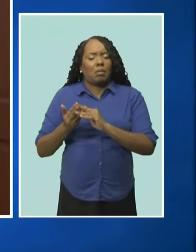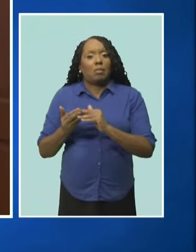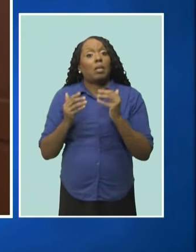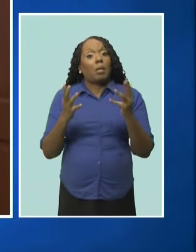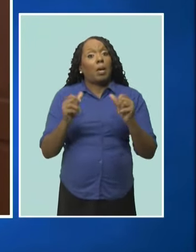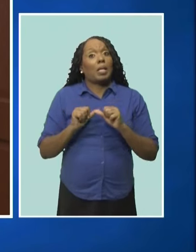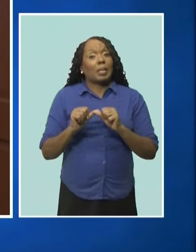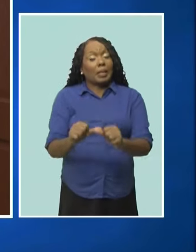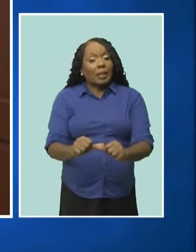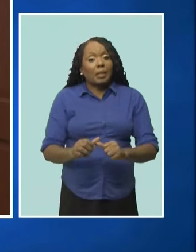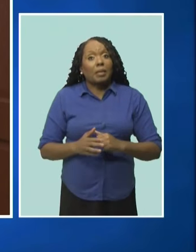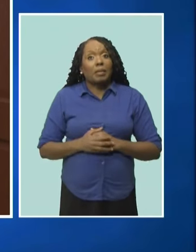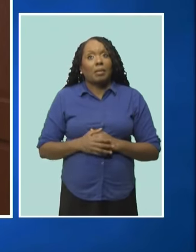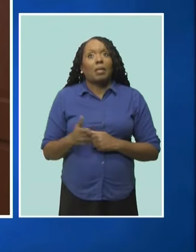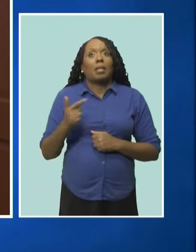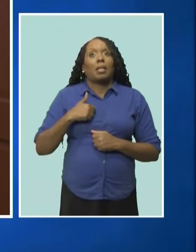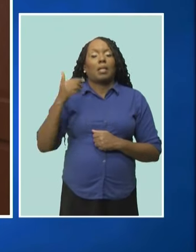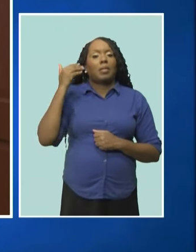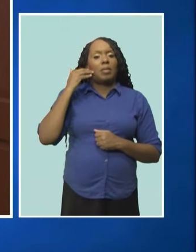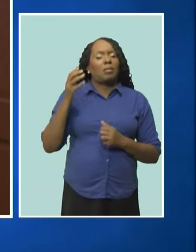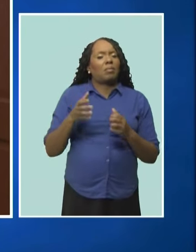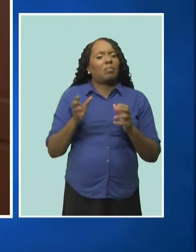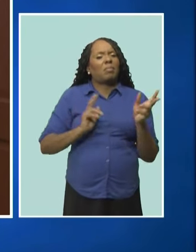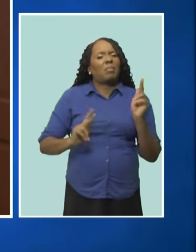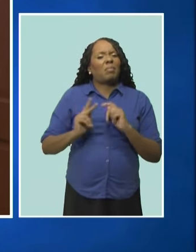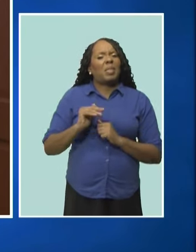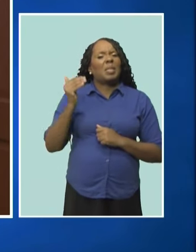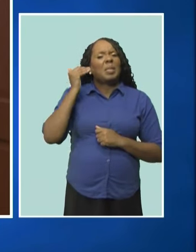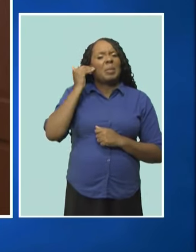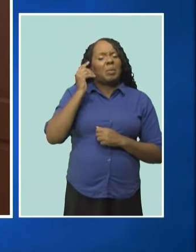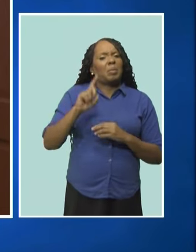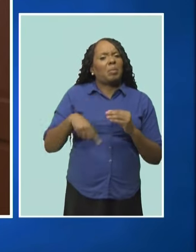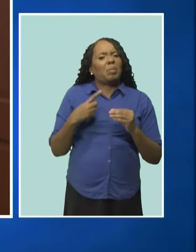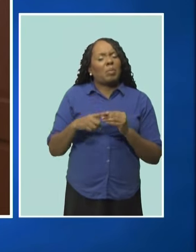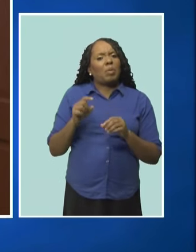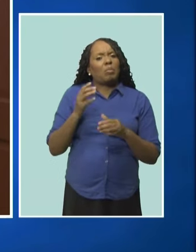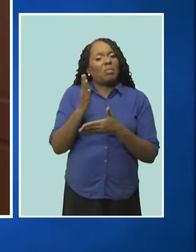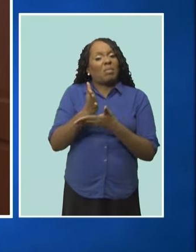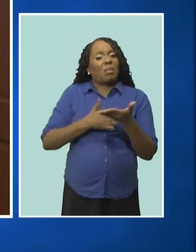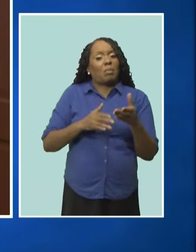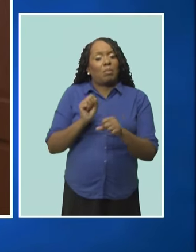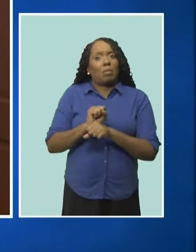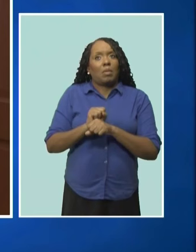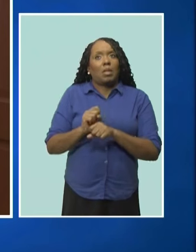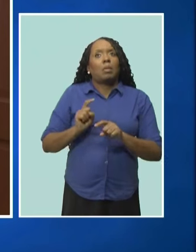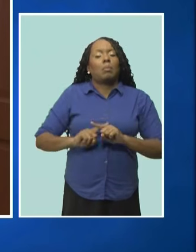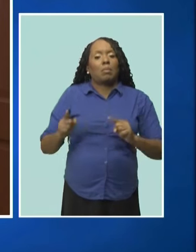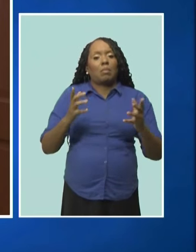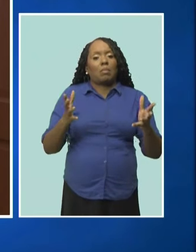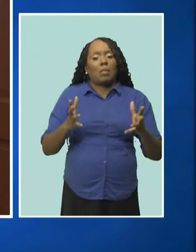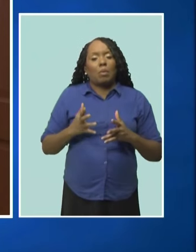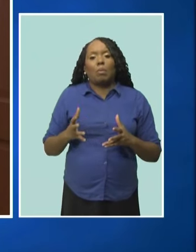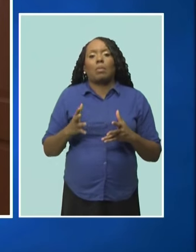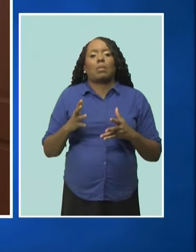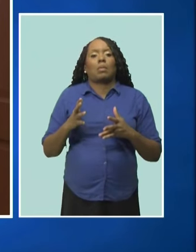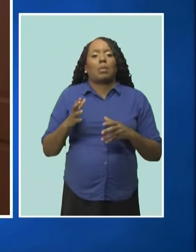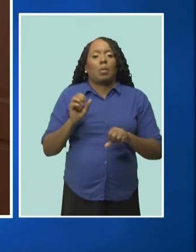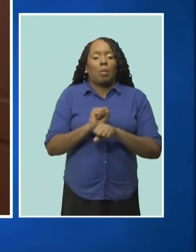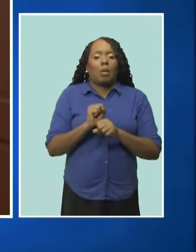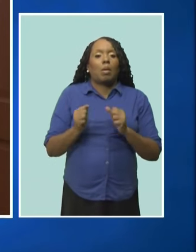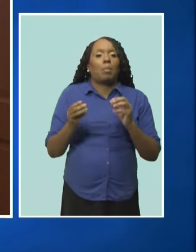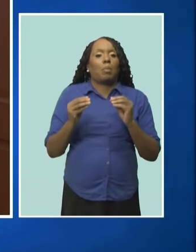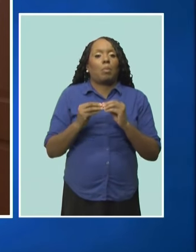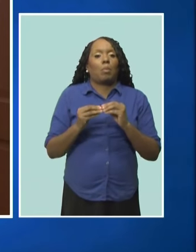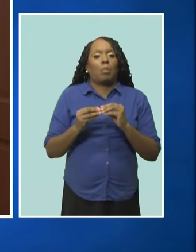We've doing a lot of work which I know the public is probably aware of in terms of papaya production. We want to boost papaya production in the country. We want to